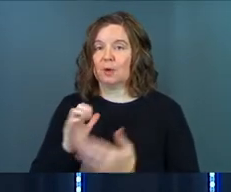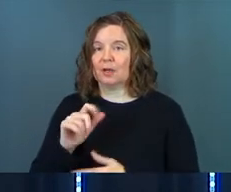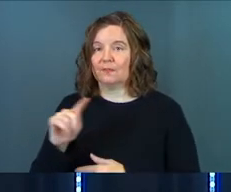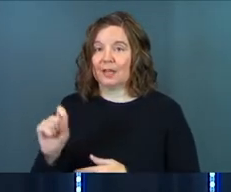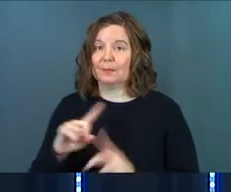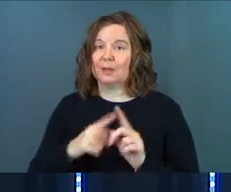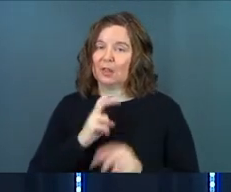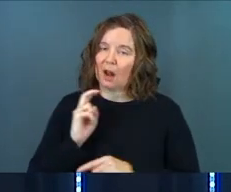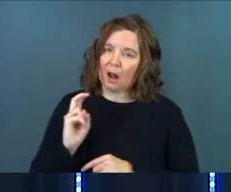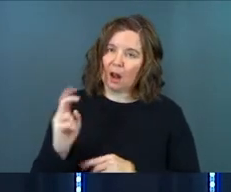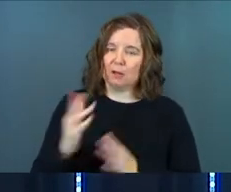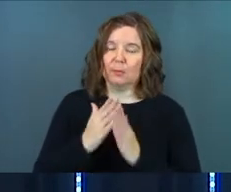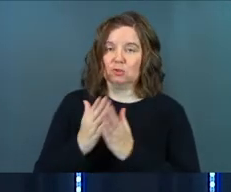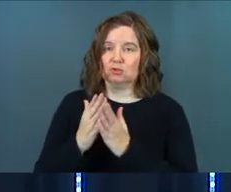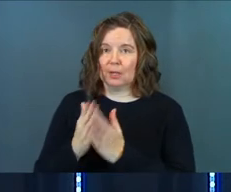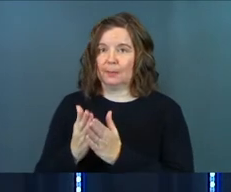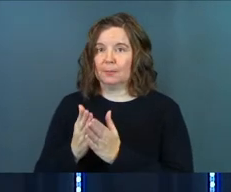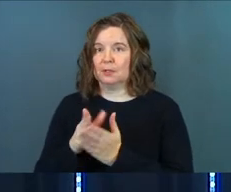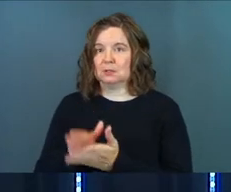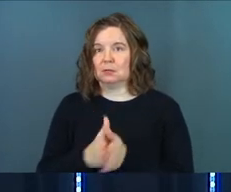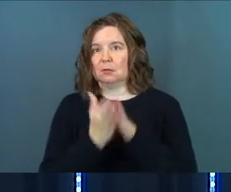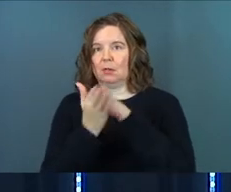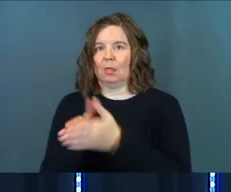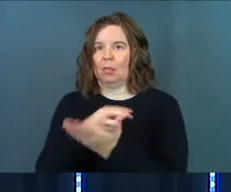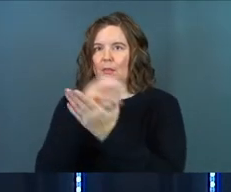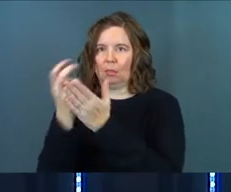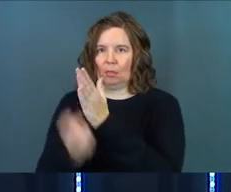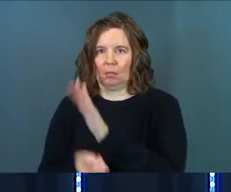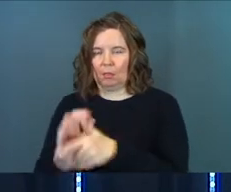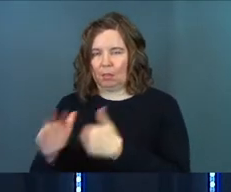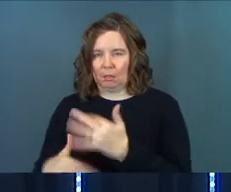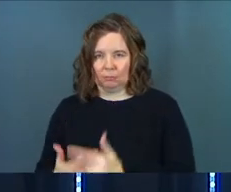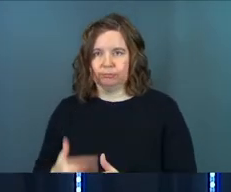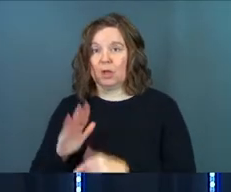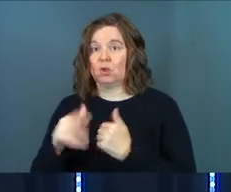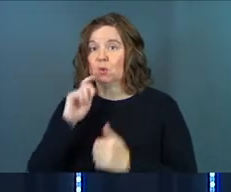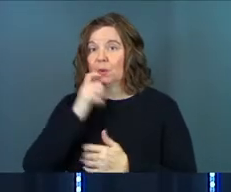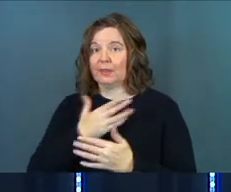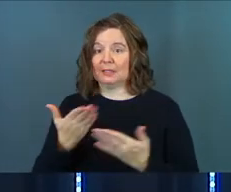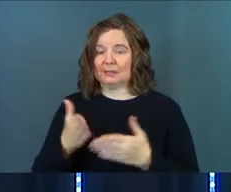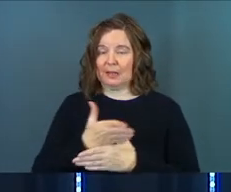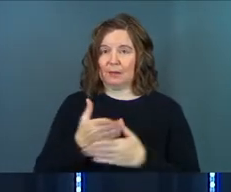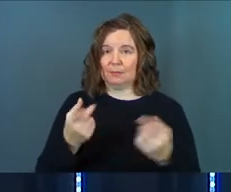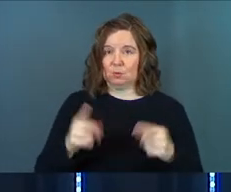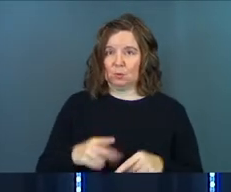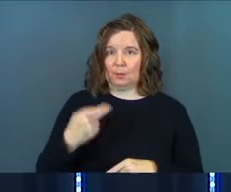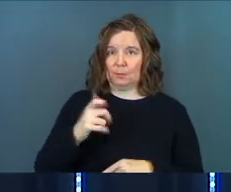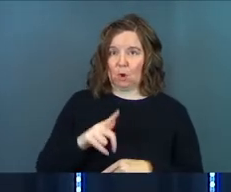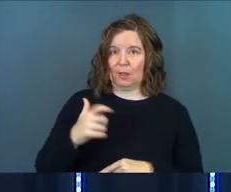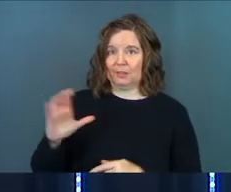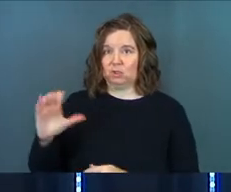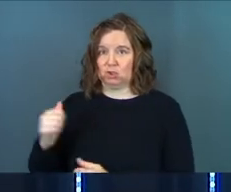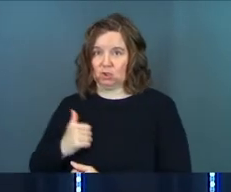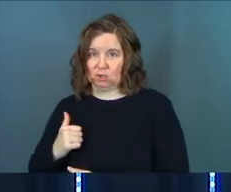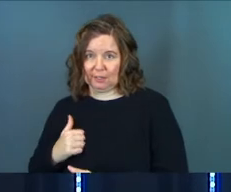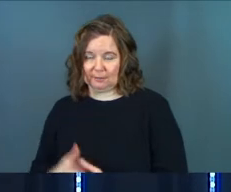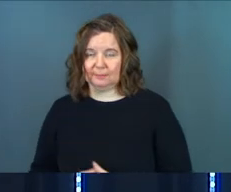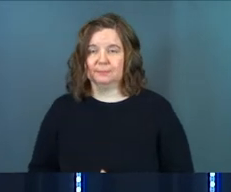of Acts, but they travel by ship on the way there. It's a shipwreck, and there's all kinds of cool things they have in between Paul and the centurion.